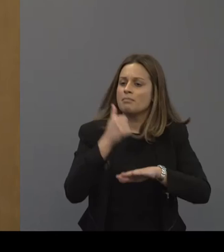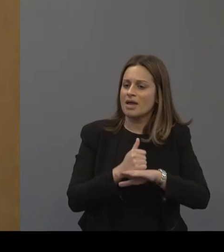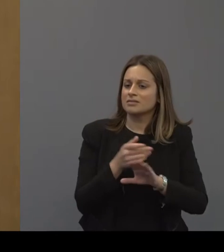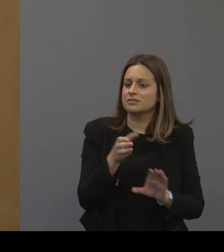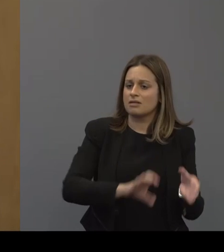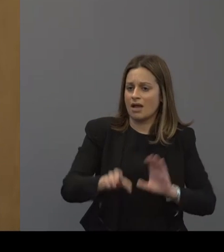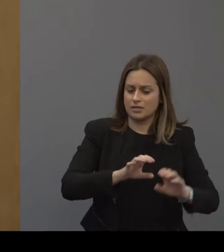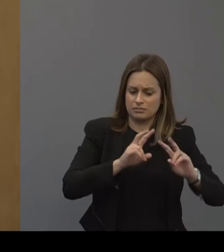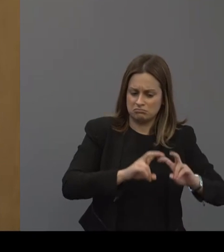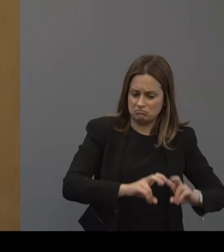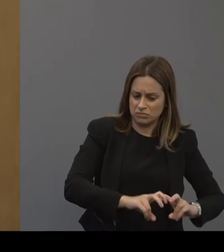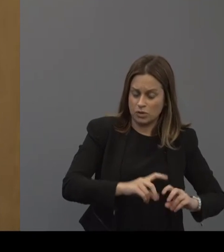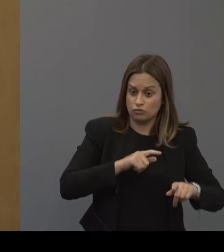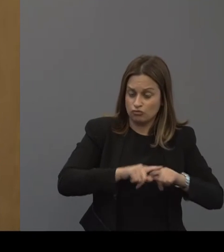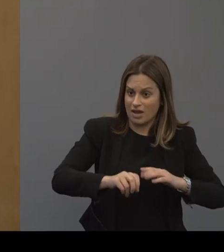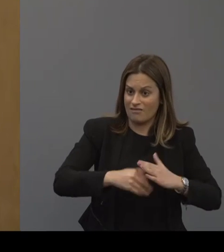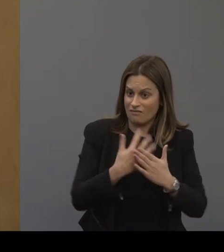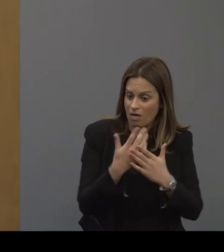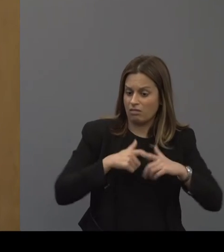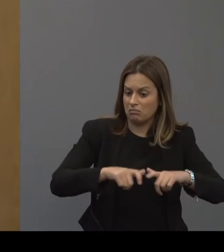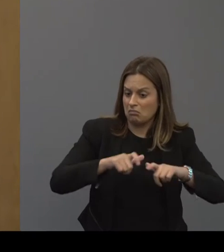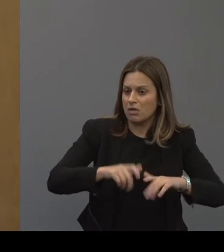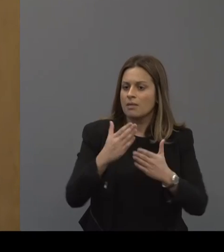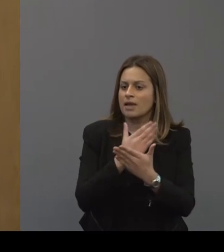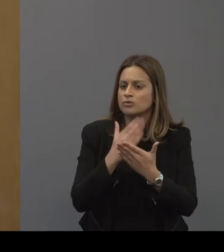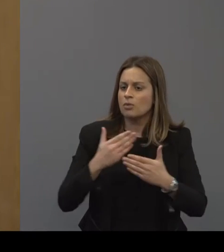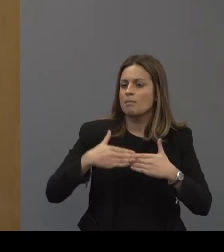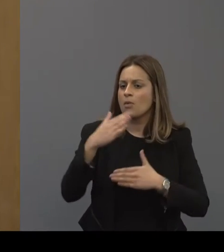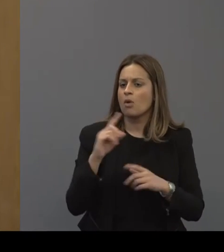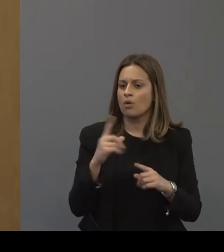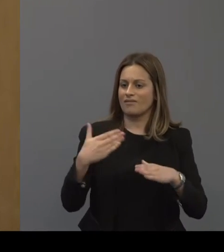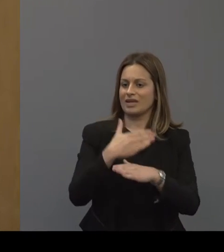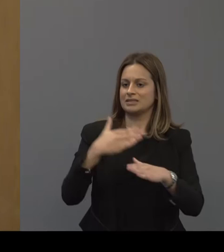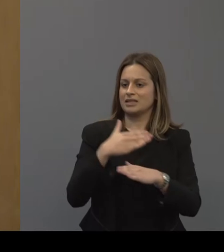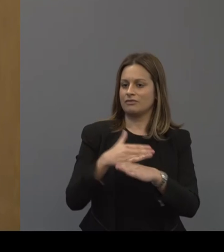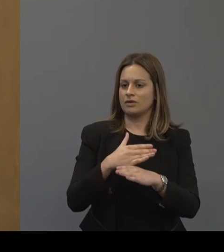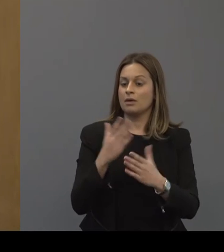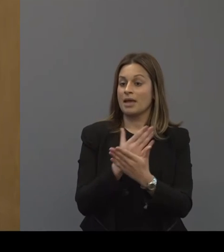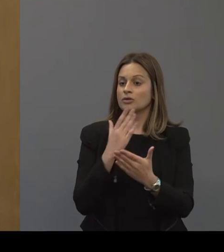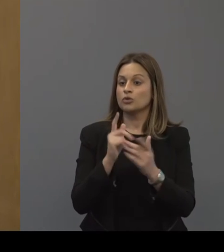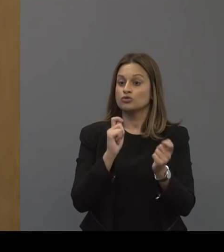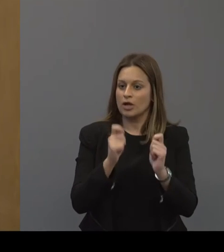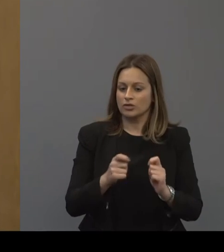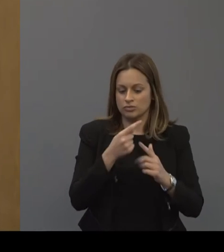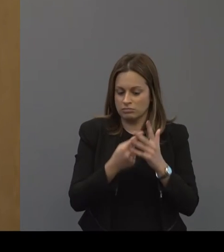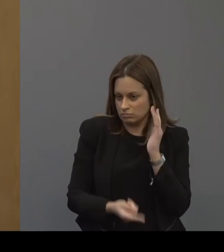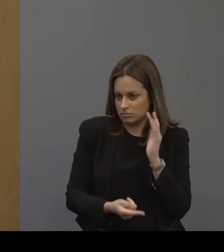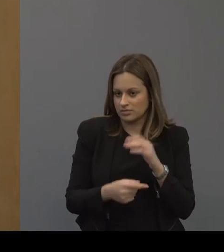we learn continually evolving it and trying to make it more effective in changing those things.